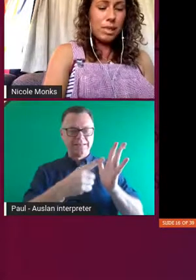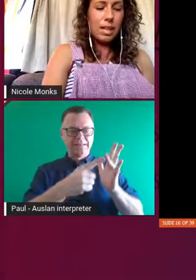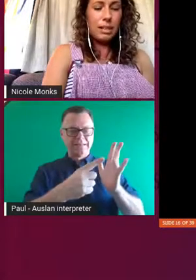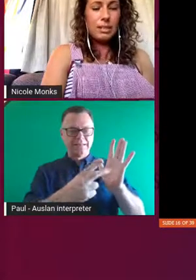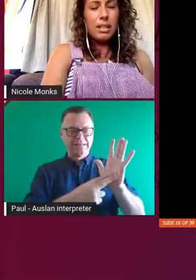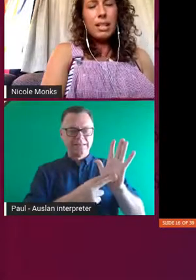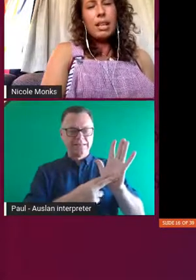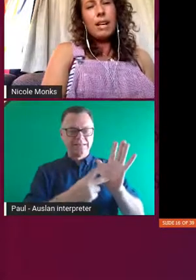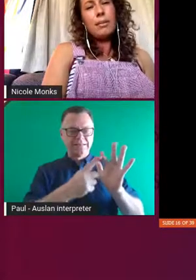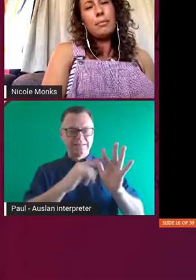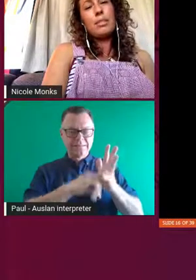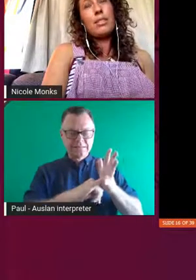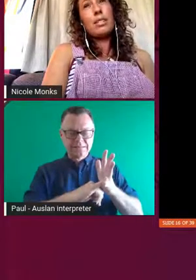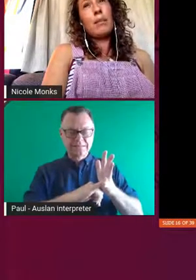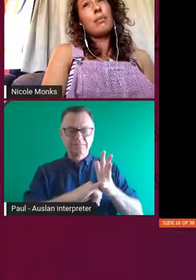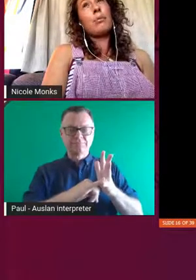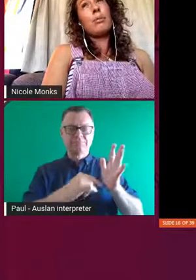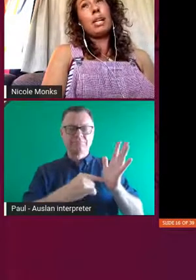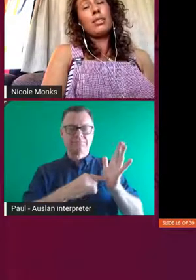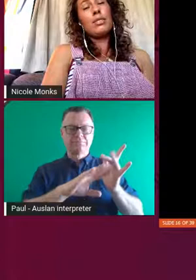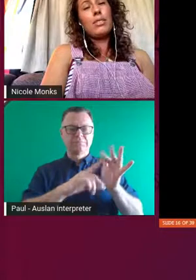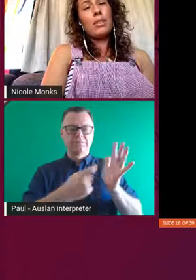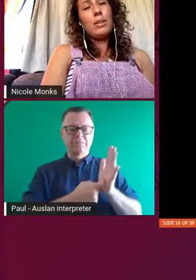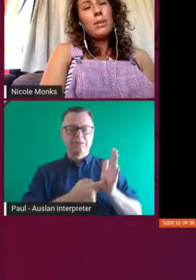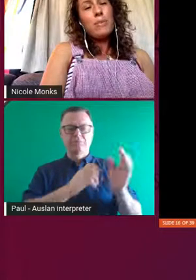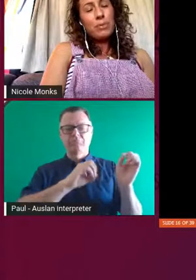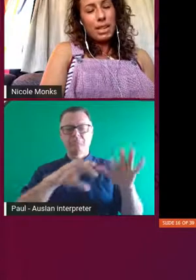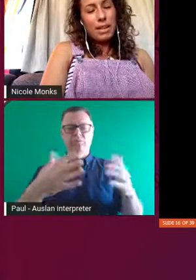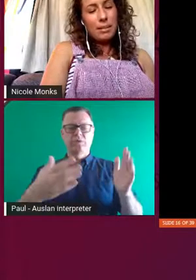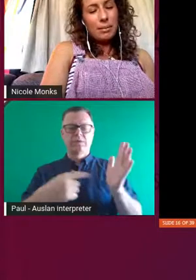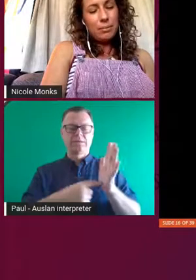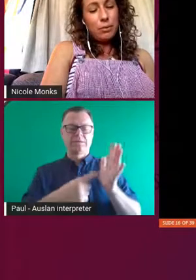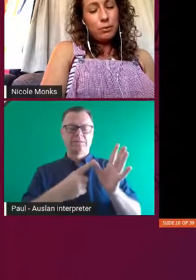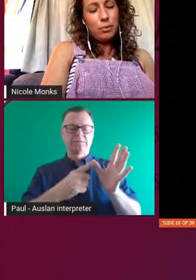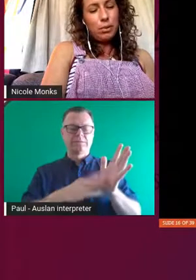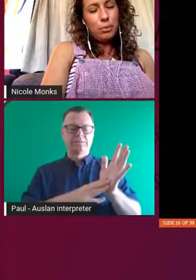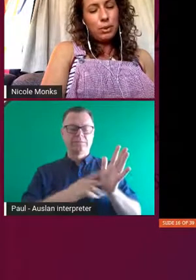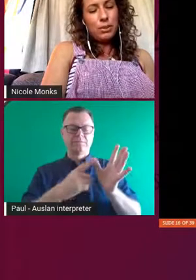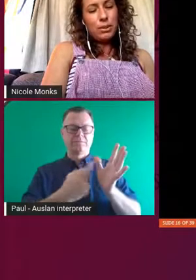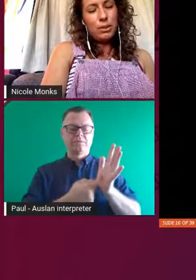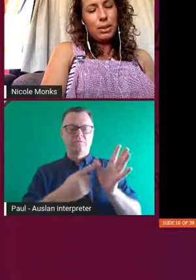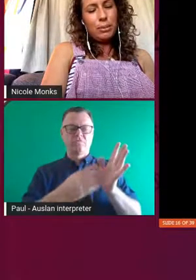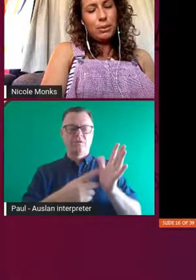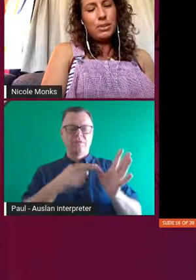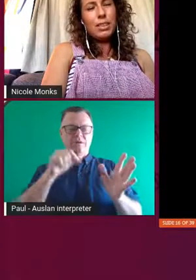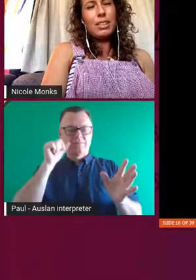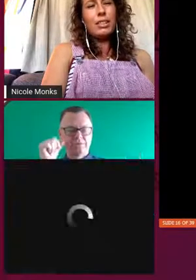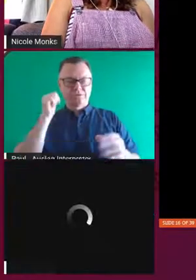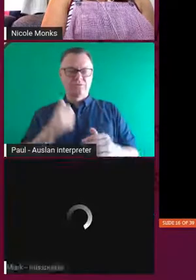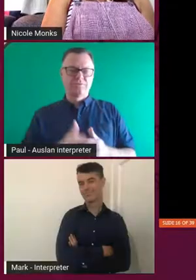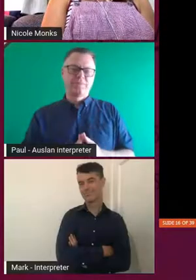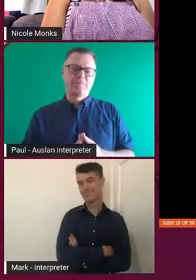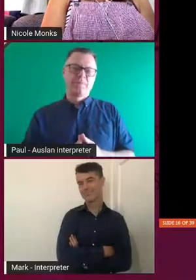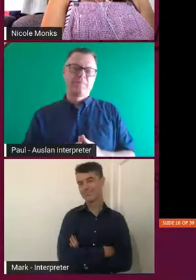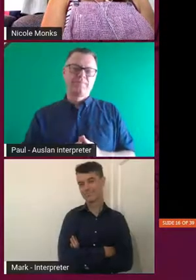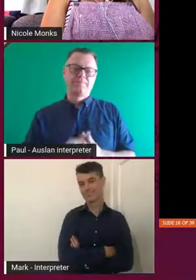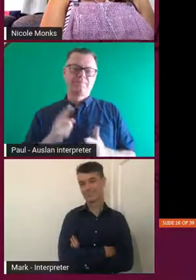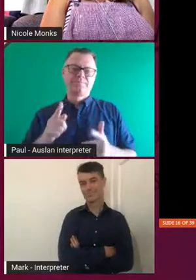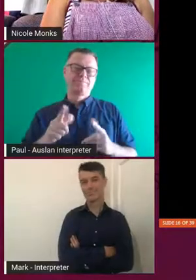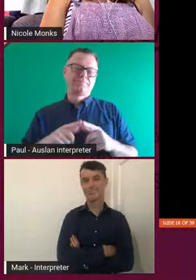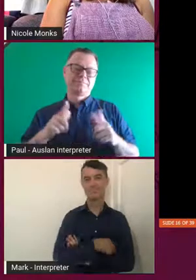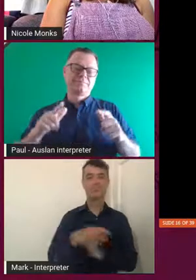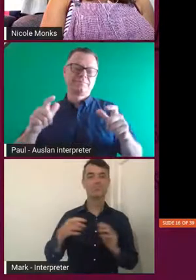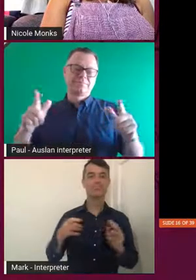moved down to Tamrama Beach for the work. So it was a humongous